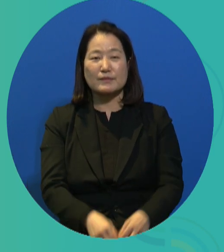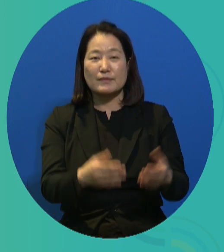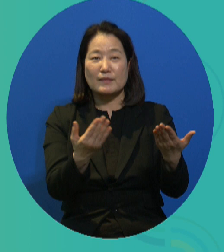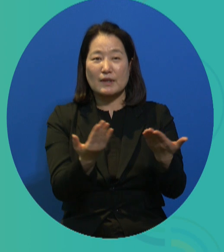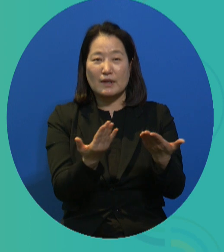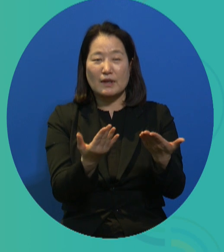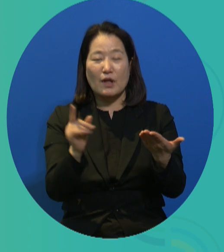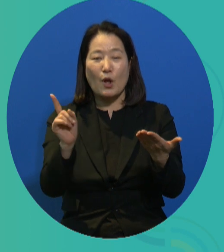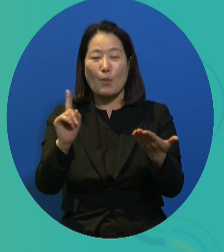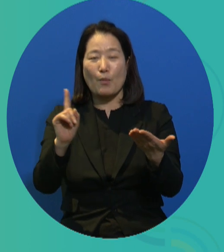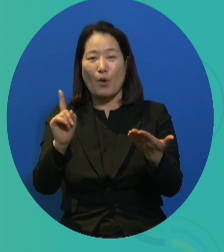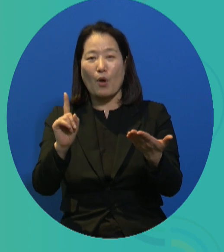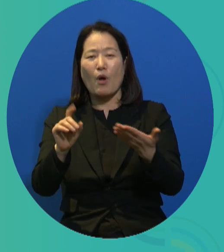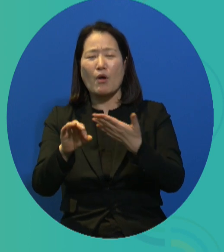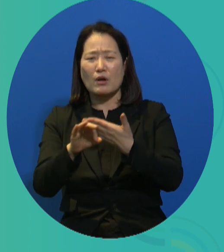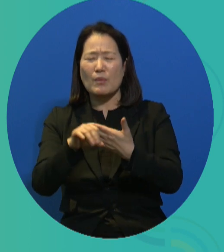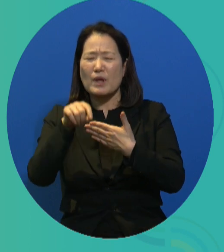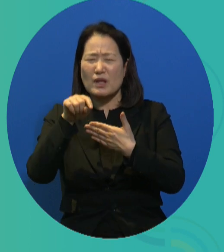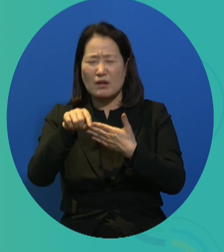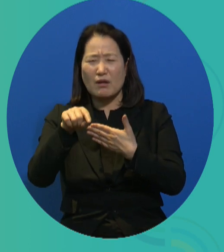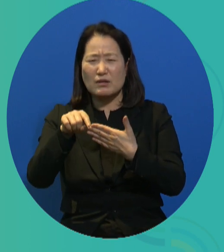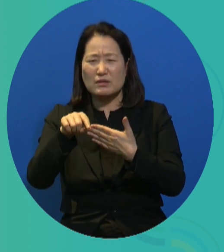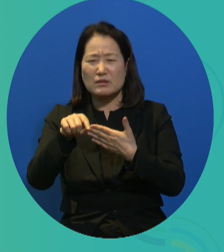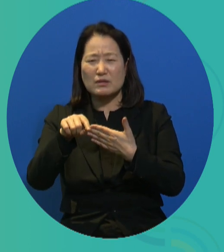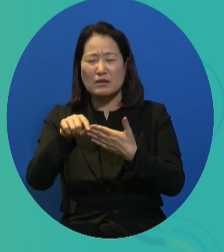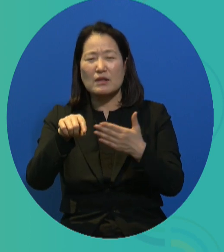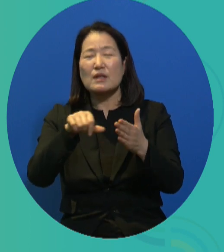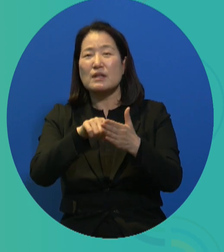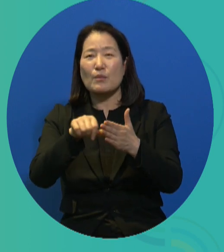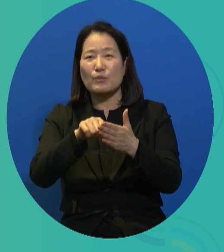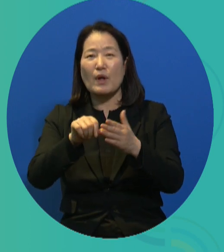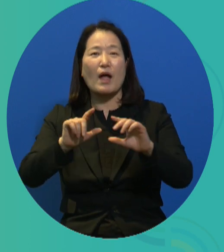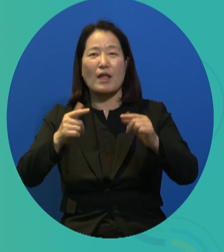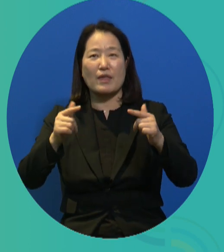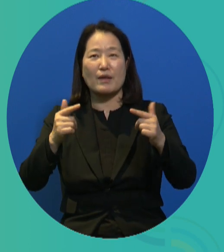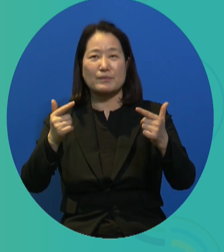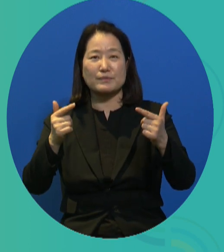And for that kind of labor to stand, it has to be public citizen work.